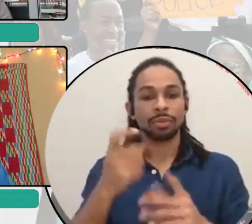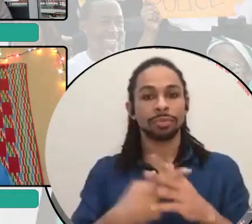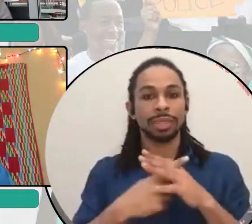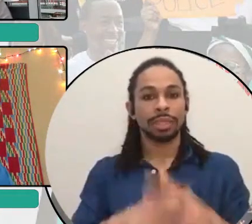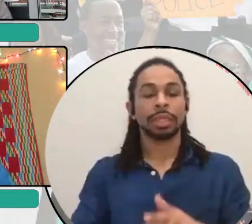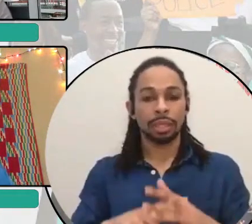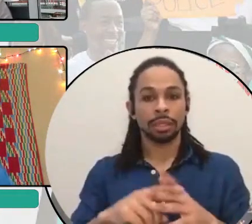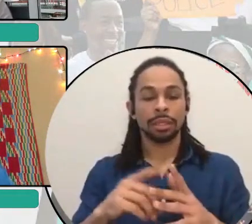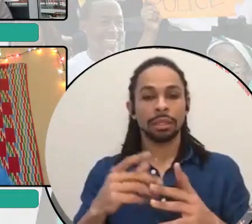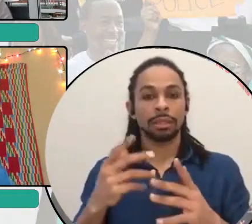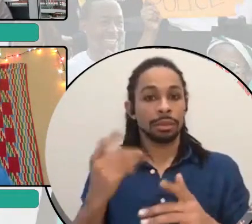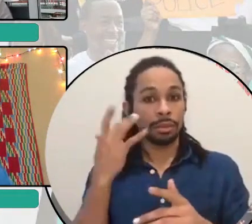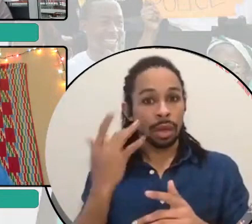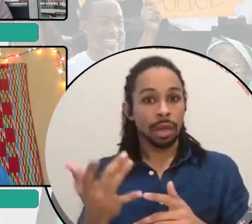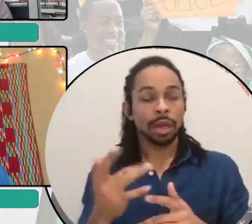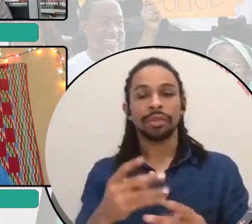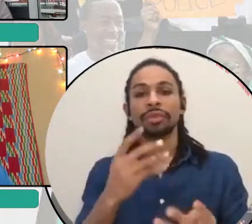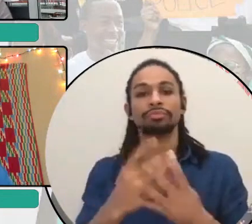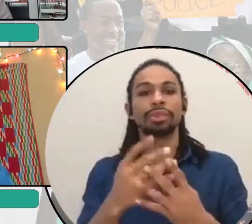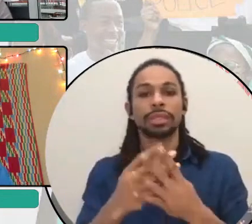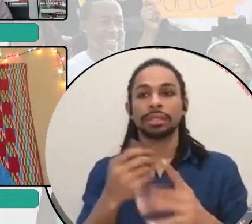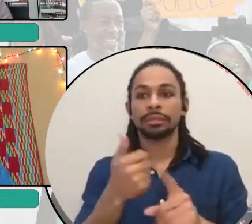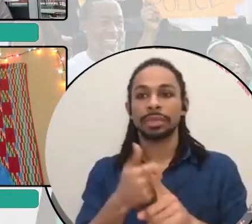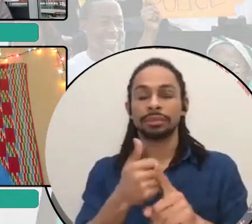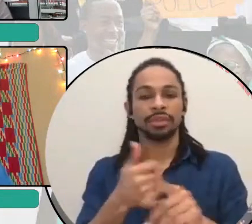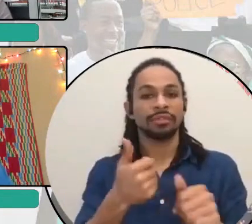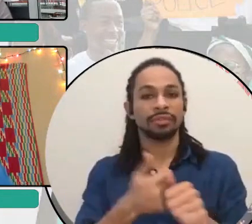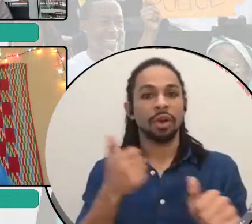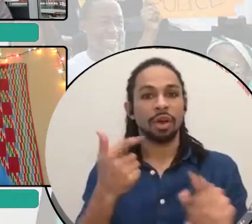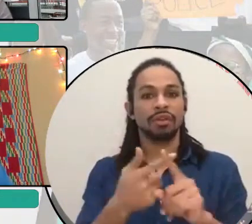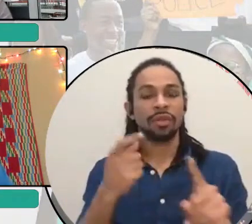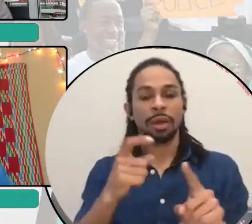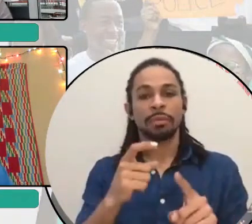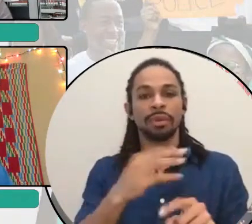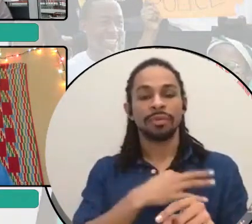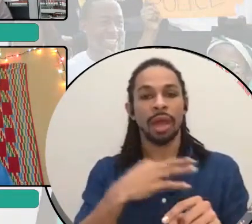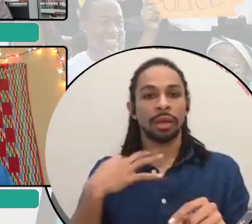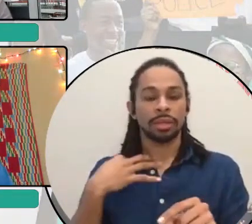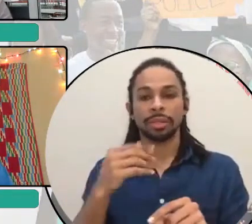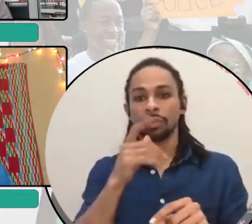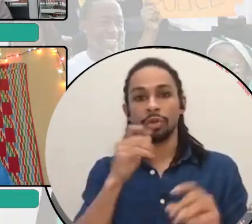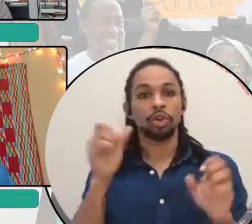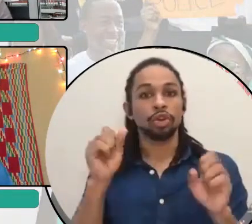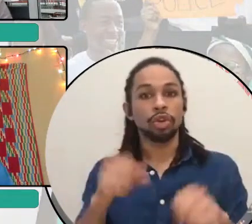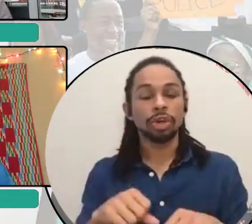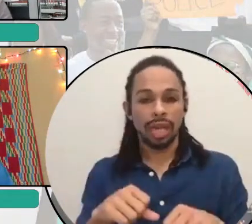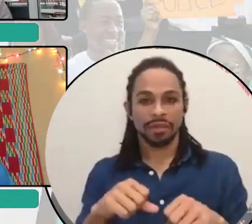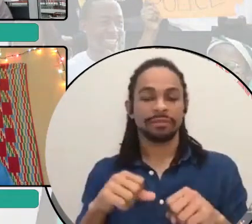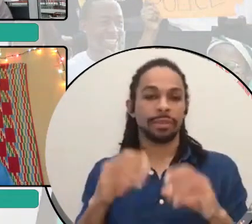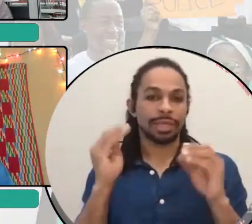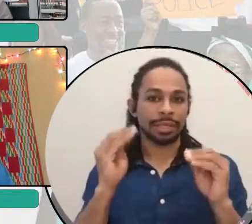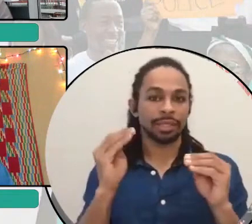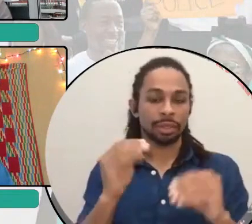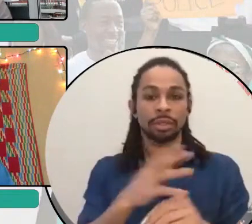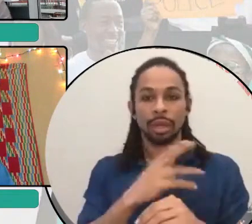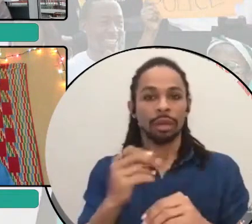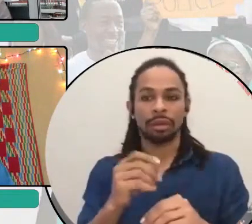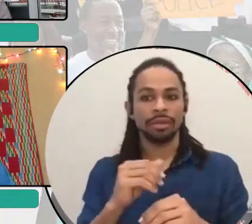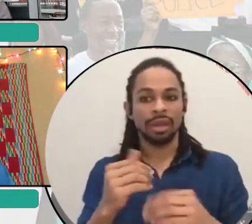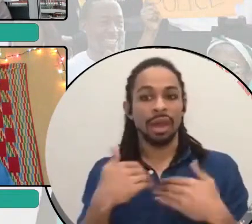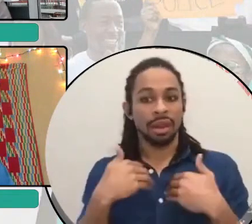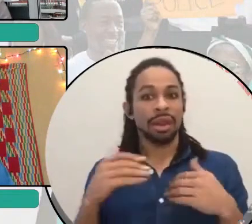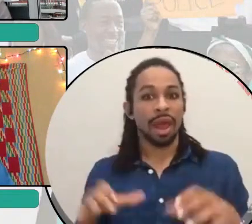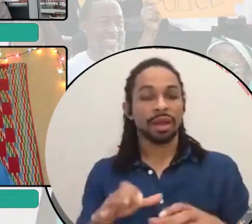the prisons were so far from faculty who could have been teaching and there wasn't an active program. So folks inside